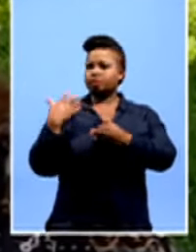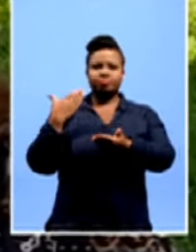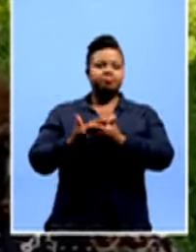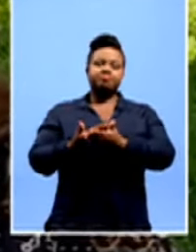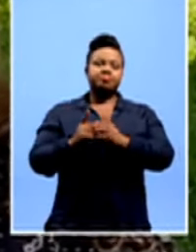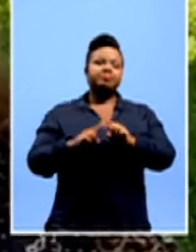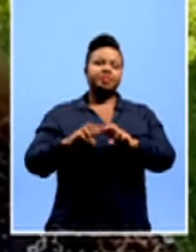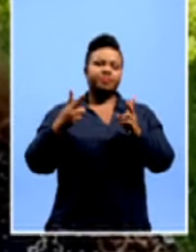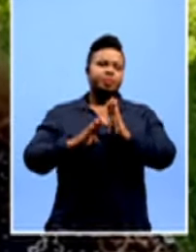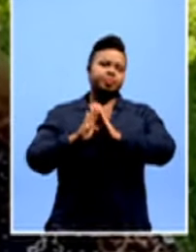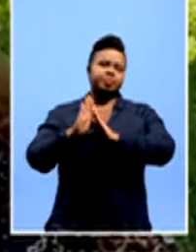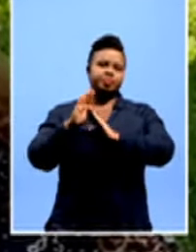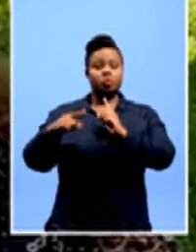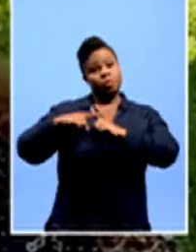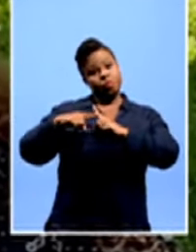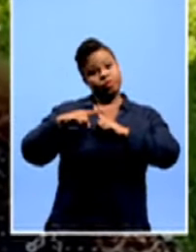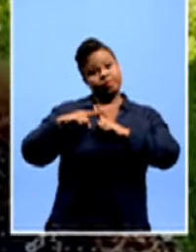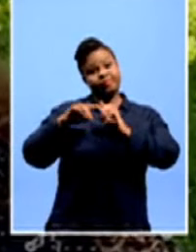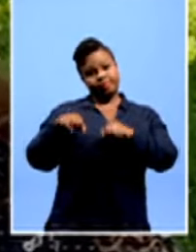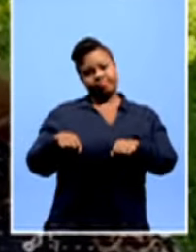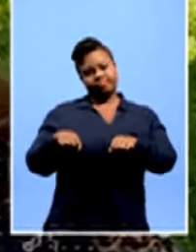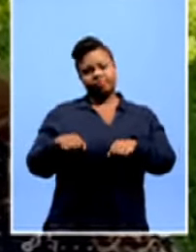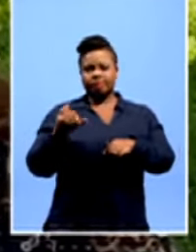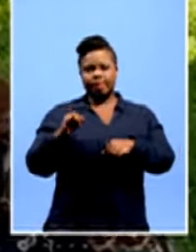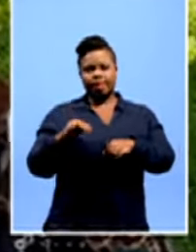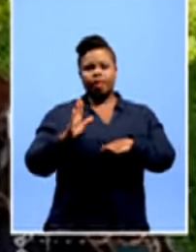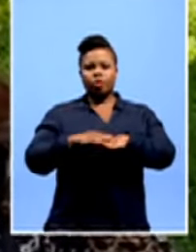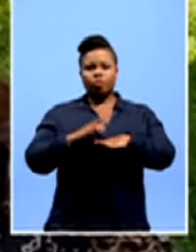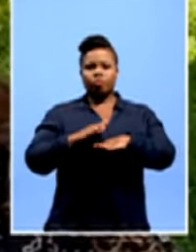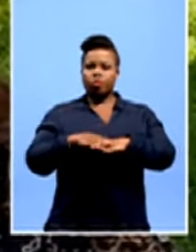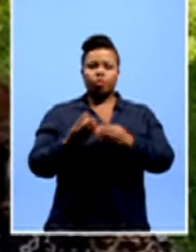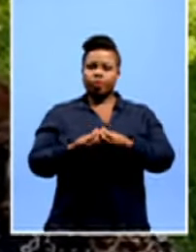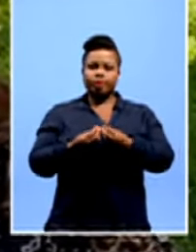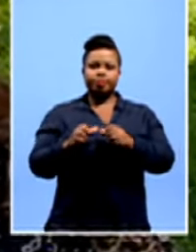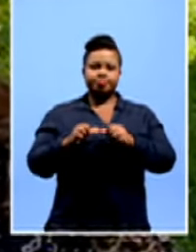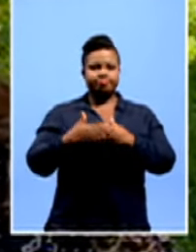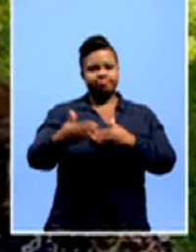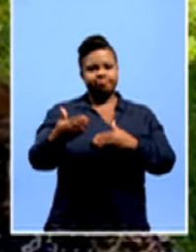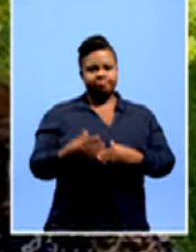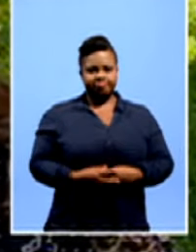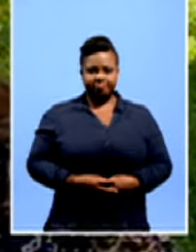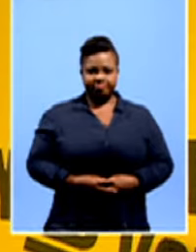a difference, and that makes me positive that we have still got great things to work towards.